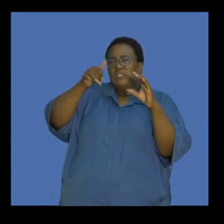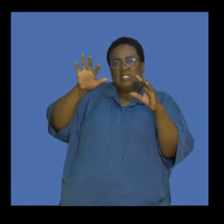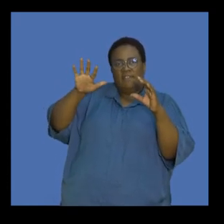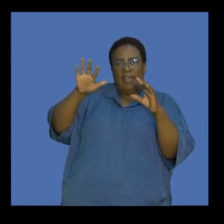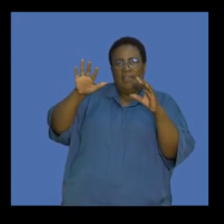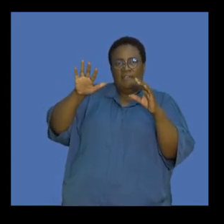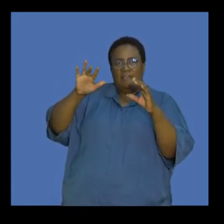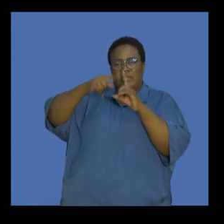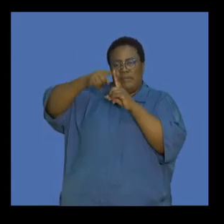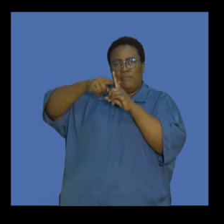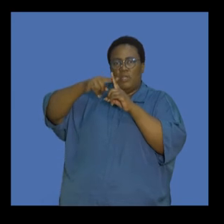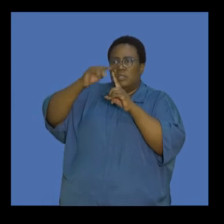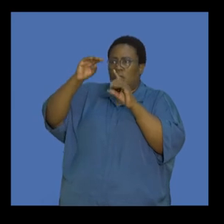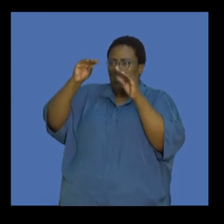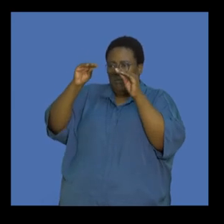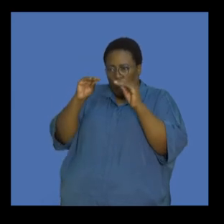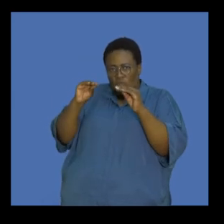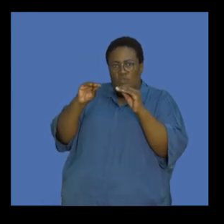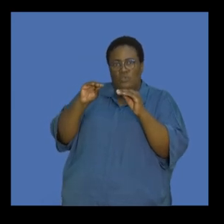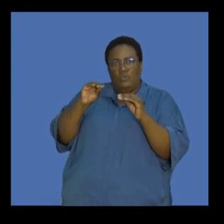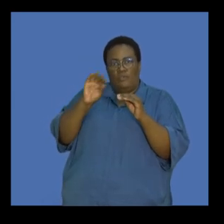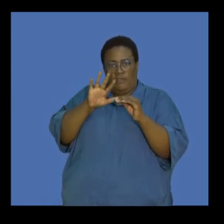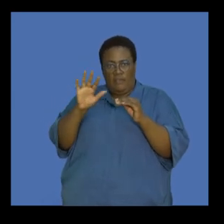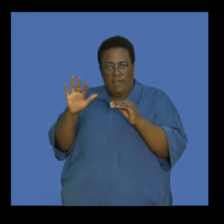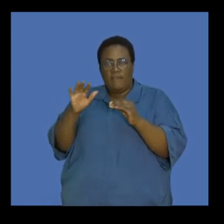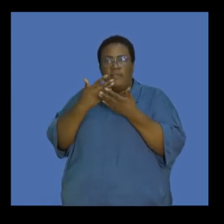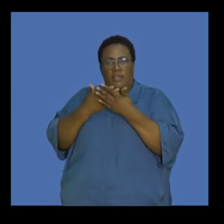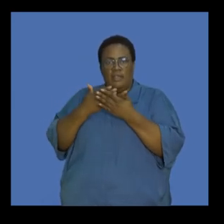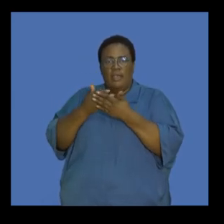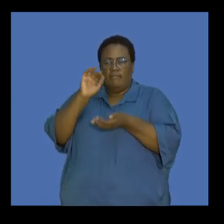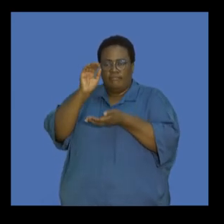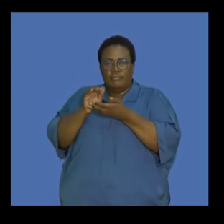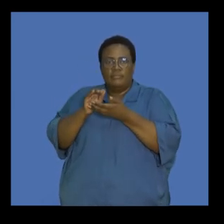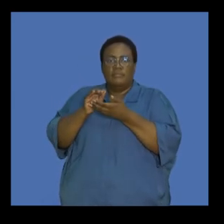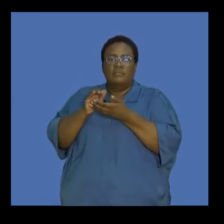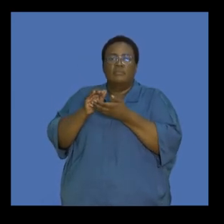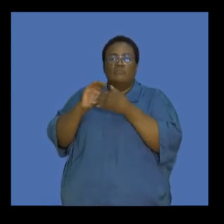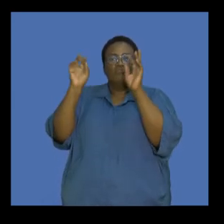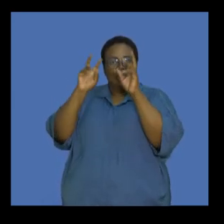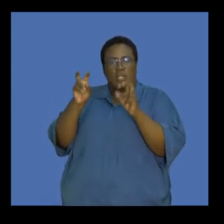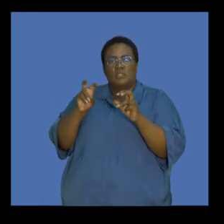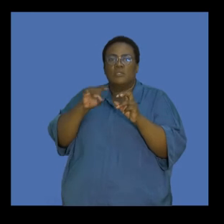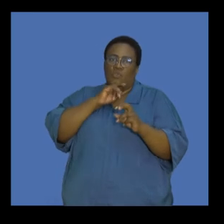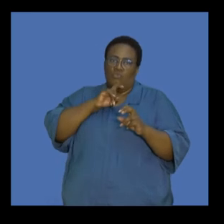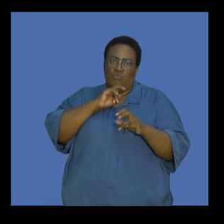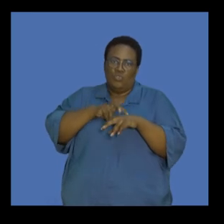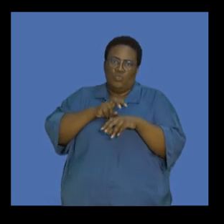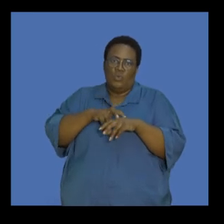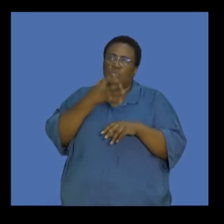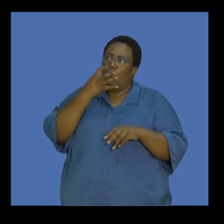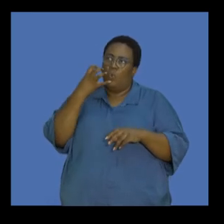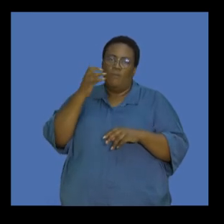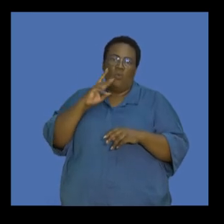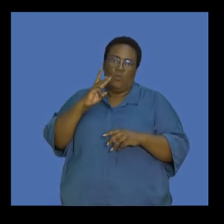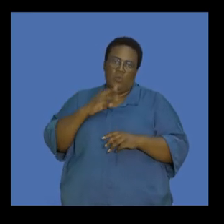in summer from 60 to 55 can reduce the amount of energy that's going to be used by your heating geysers to